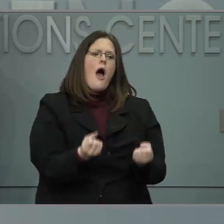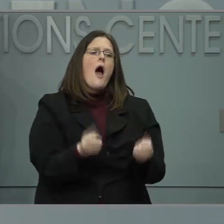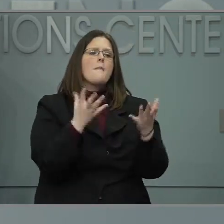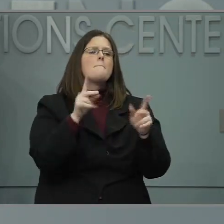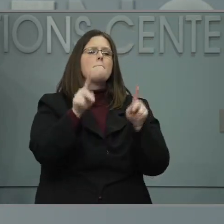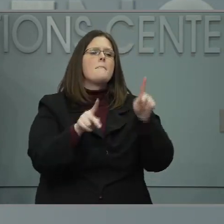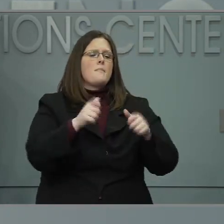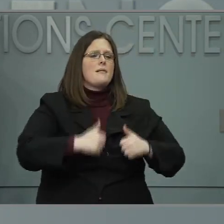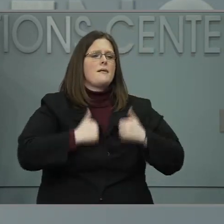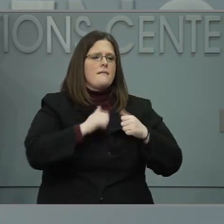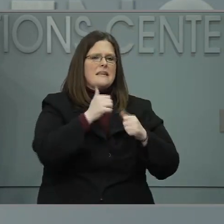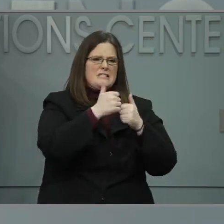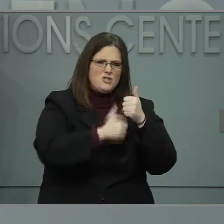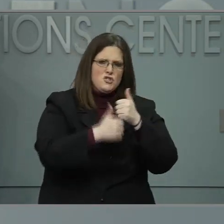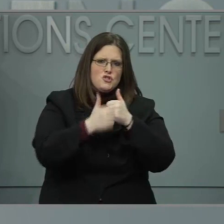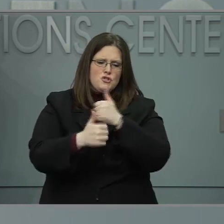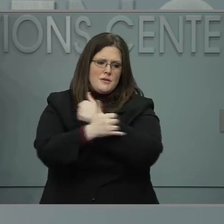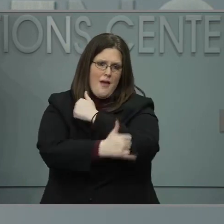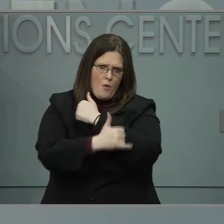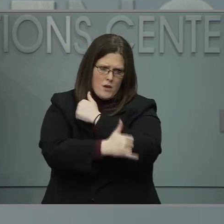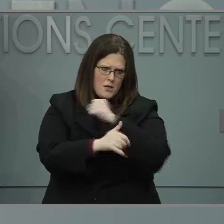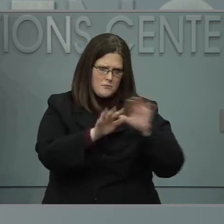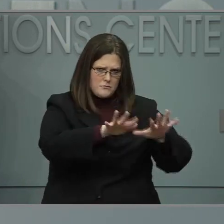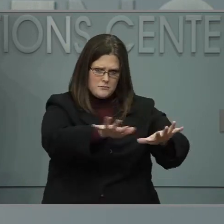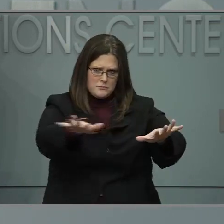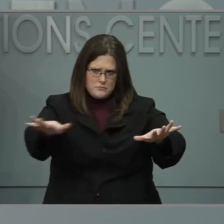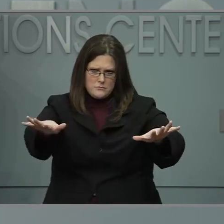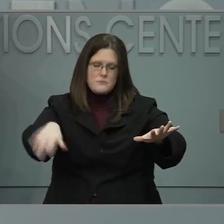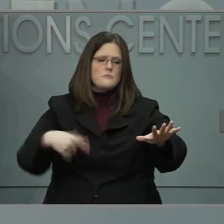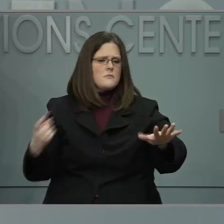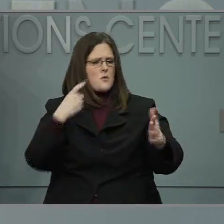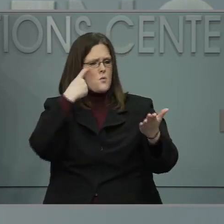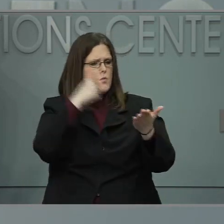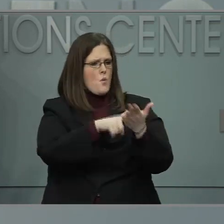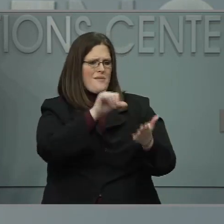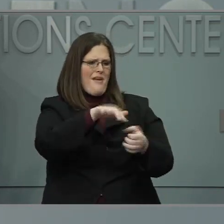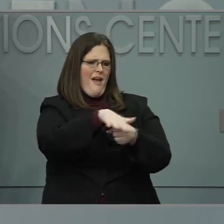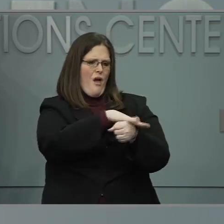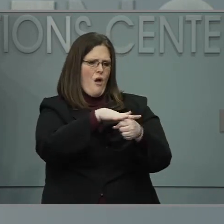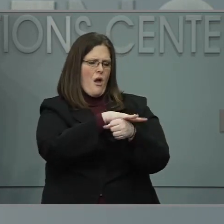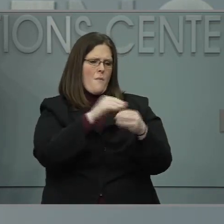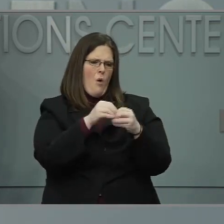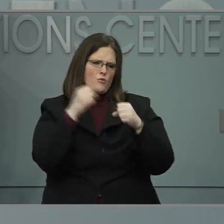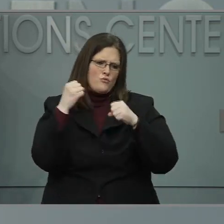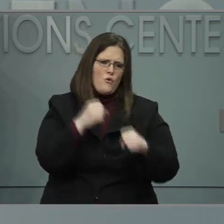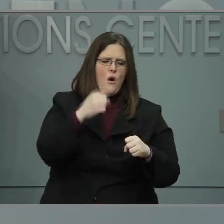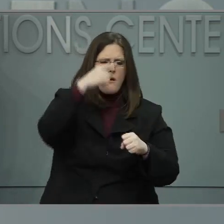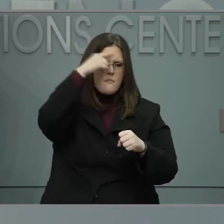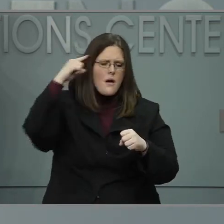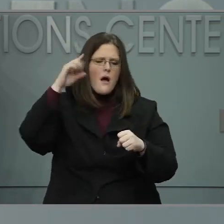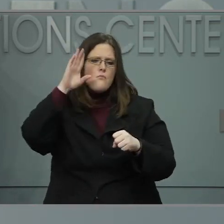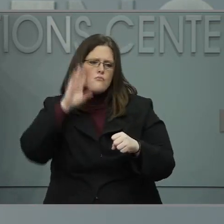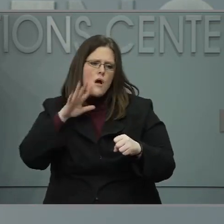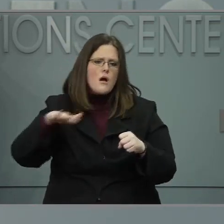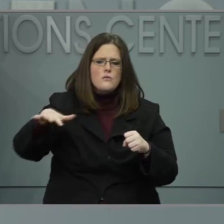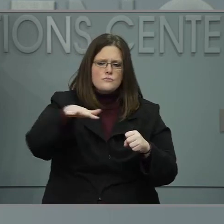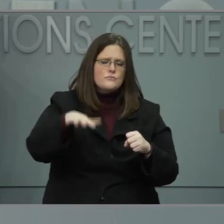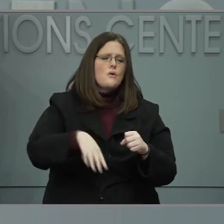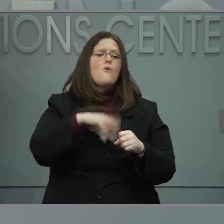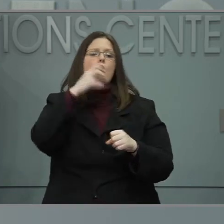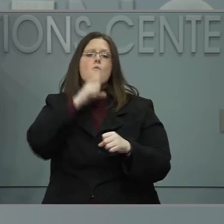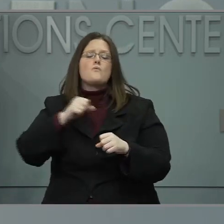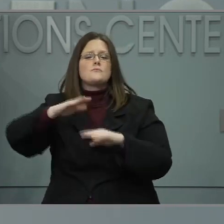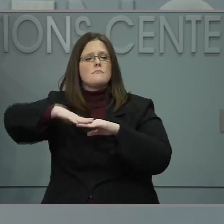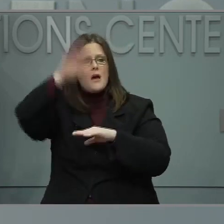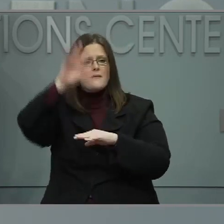given increases to those counties that see a higher population of those who are over the age of 65